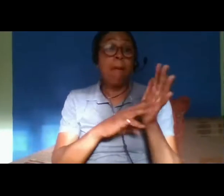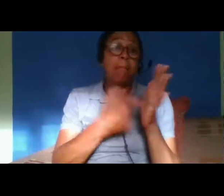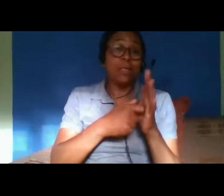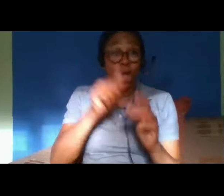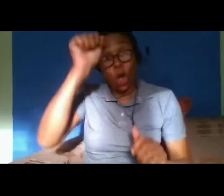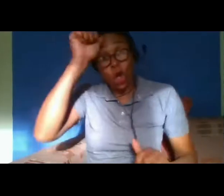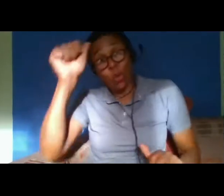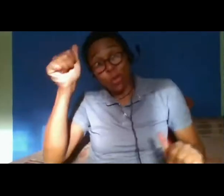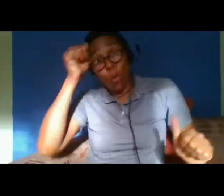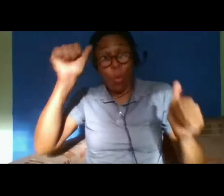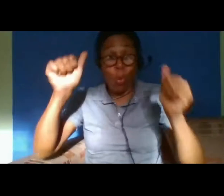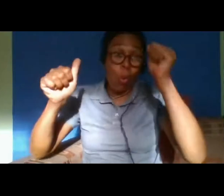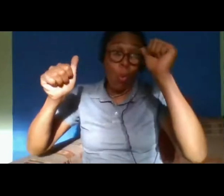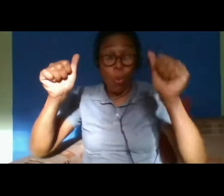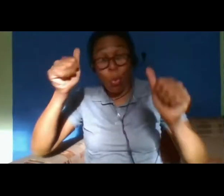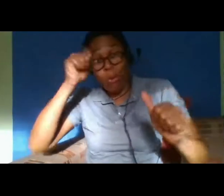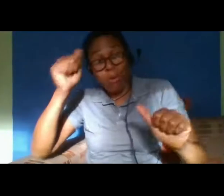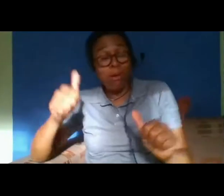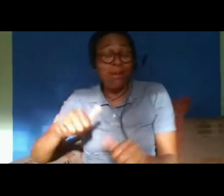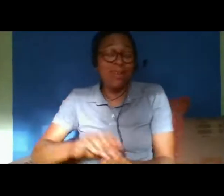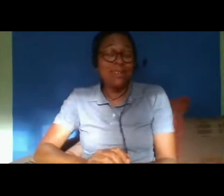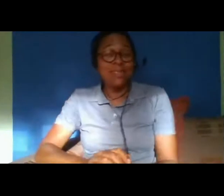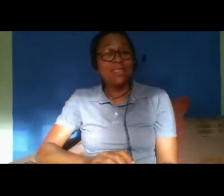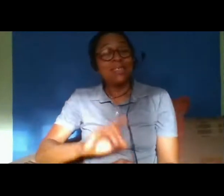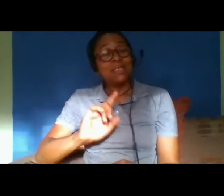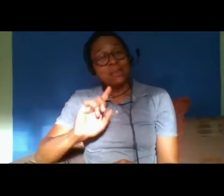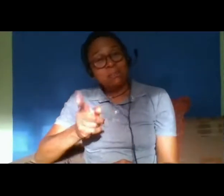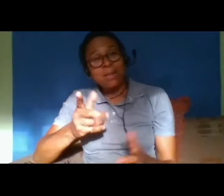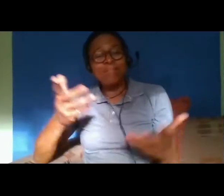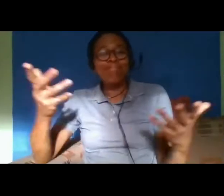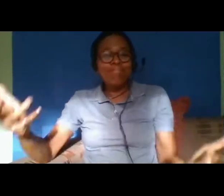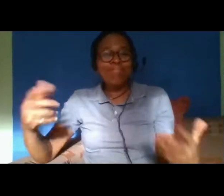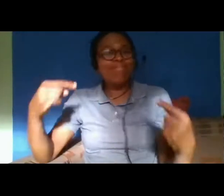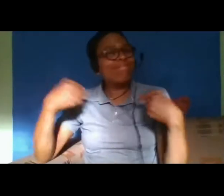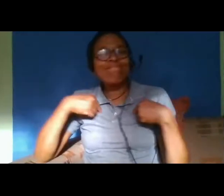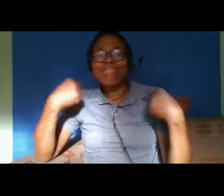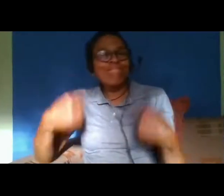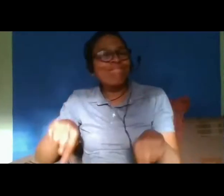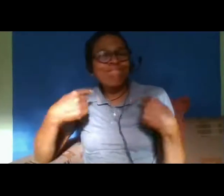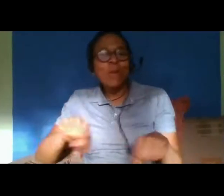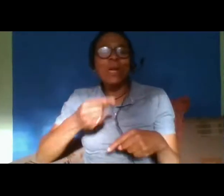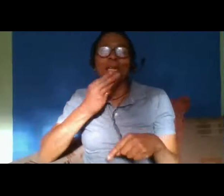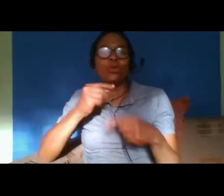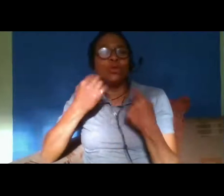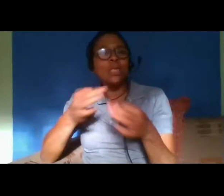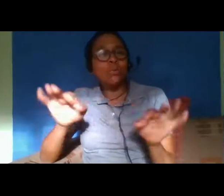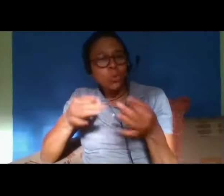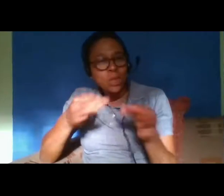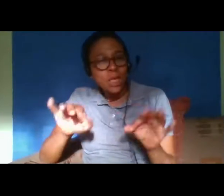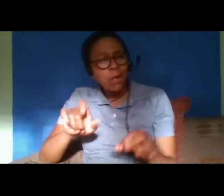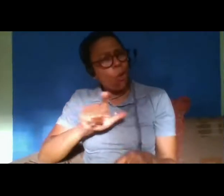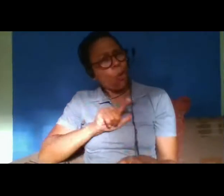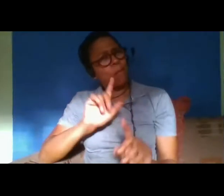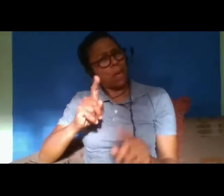reason for for playing that and unfortunately due to copyright reasons i'm not i'm not able to the reason for playing that was